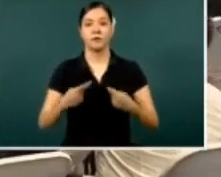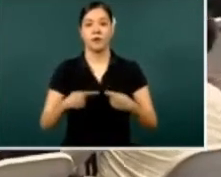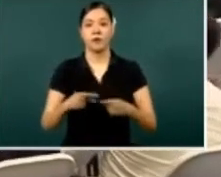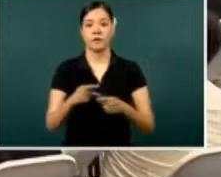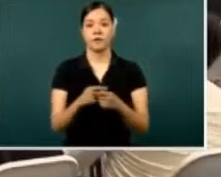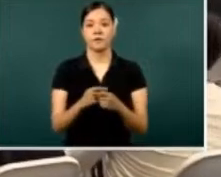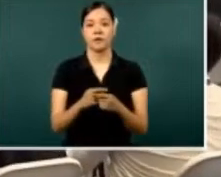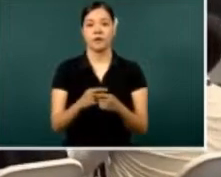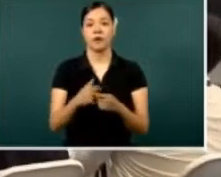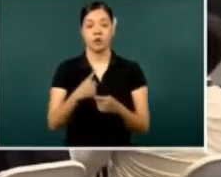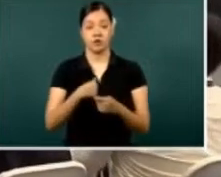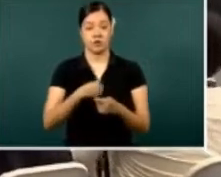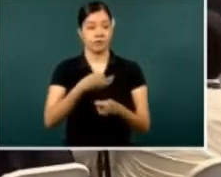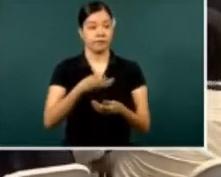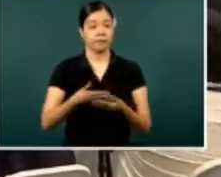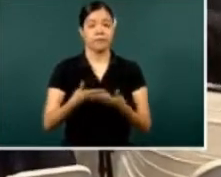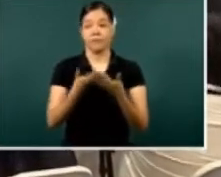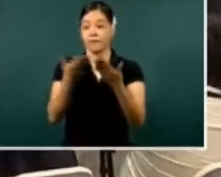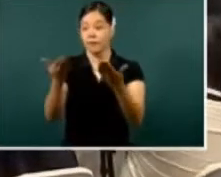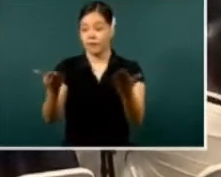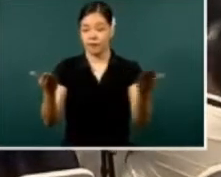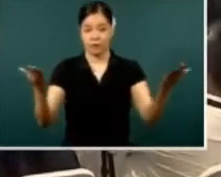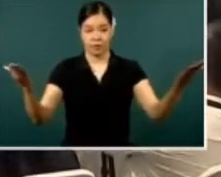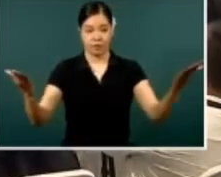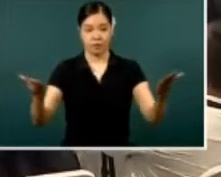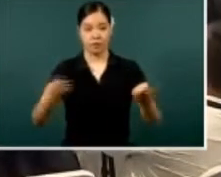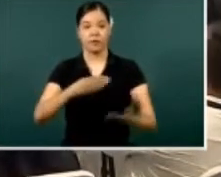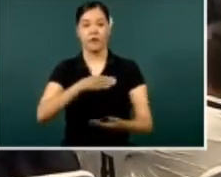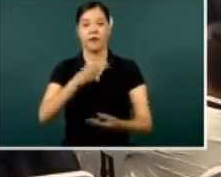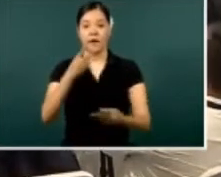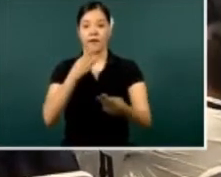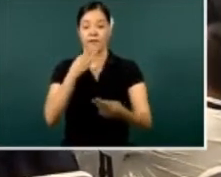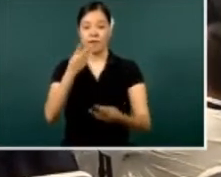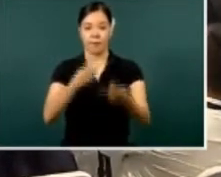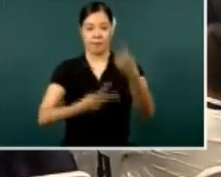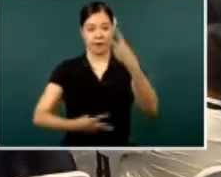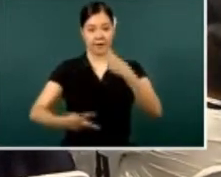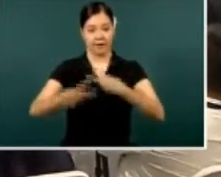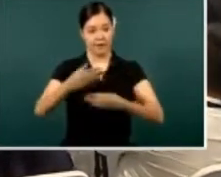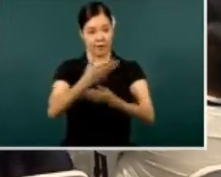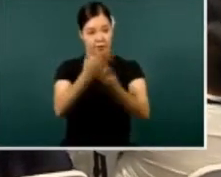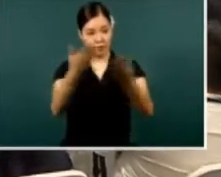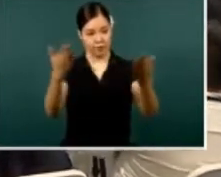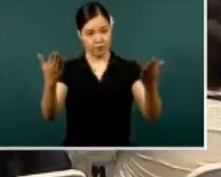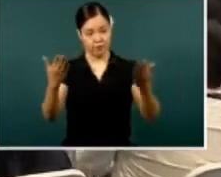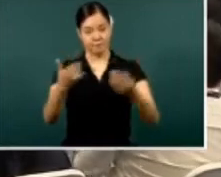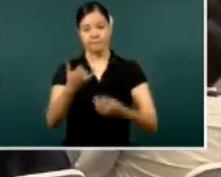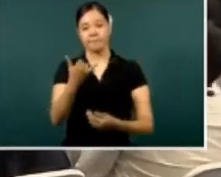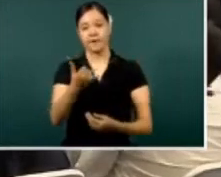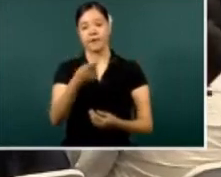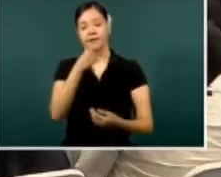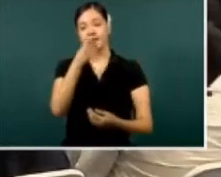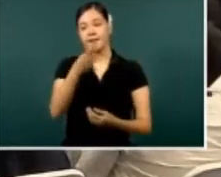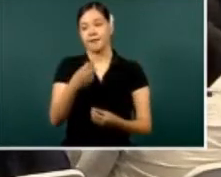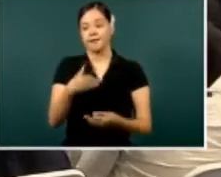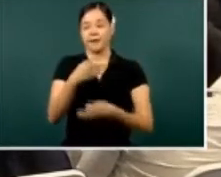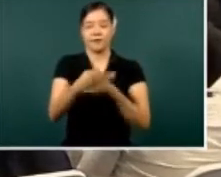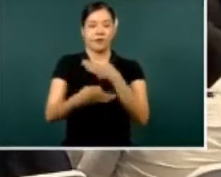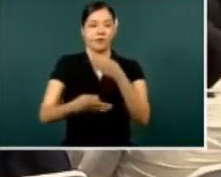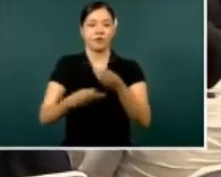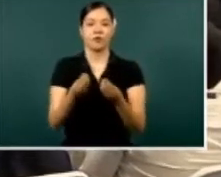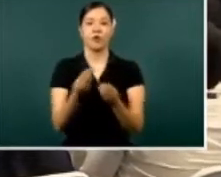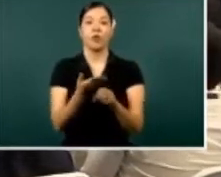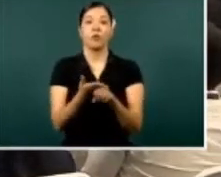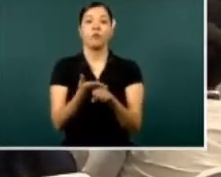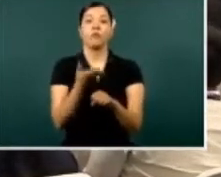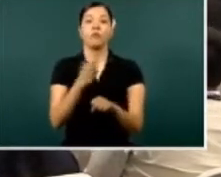Cabinet of Security. I am welcoming you cordially to Durango, and to let you know